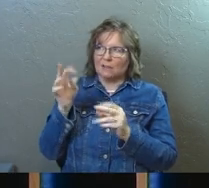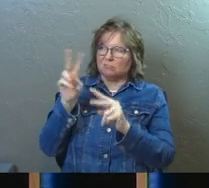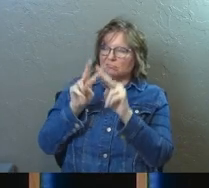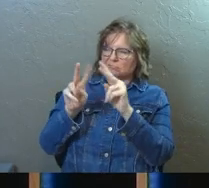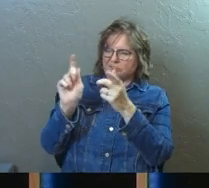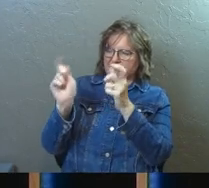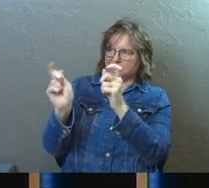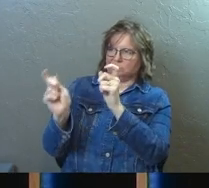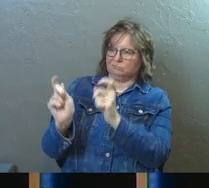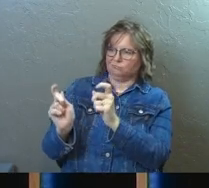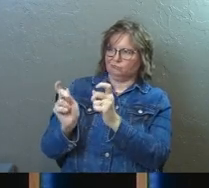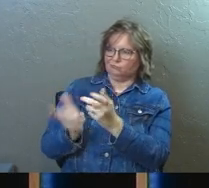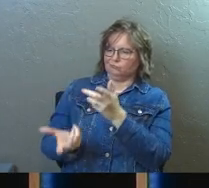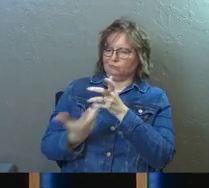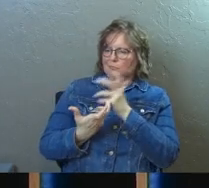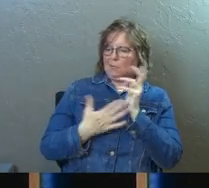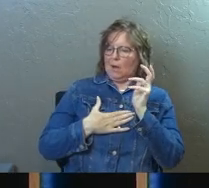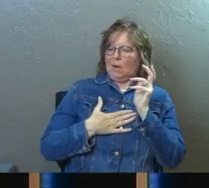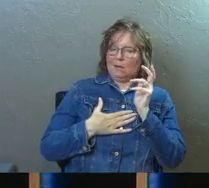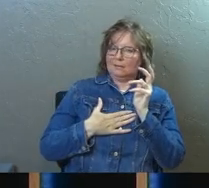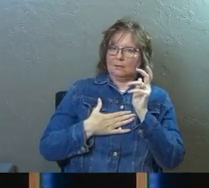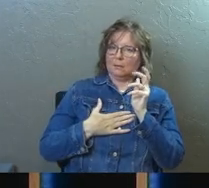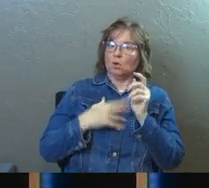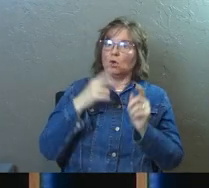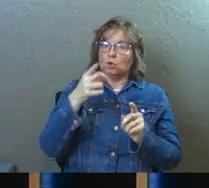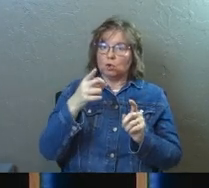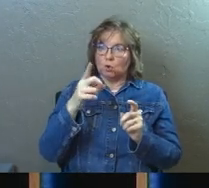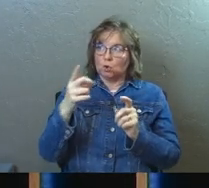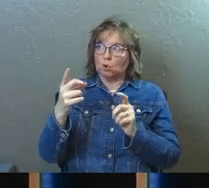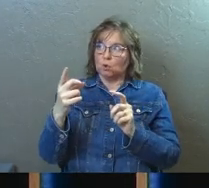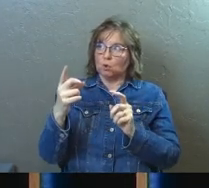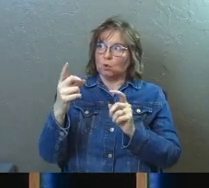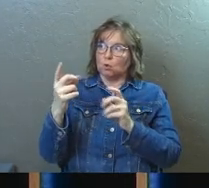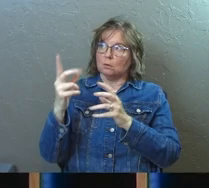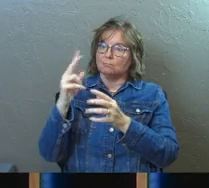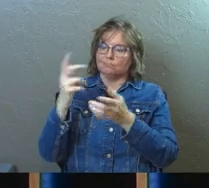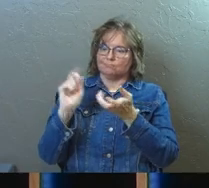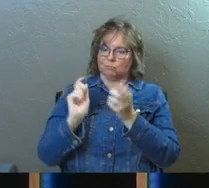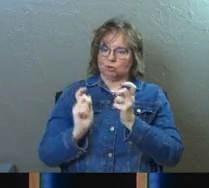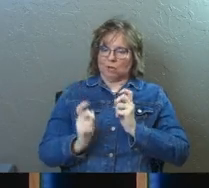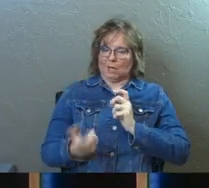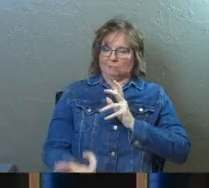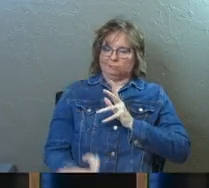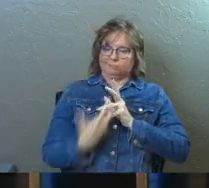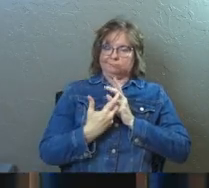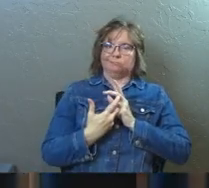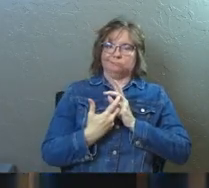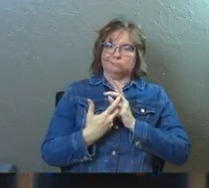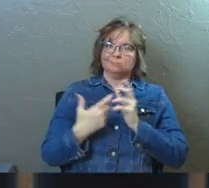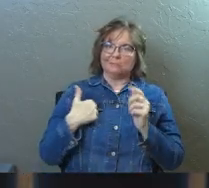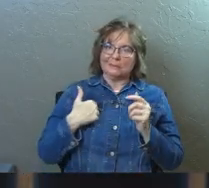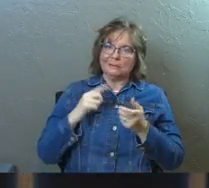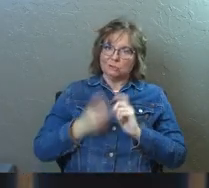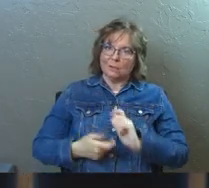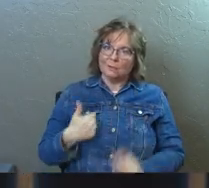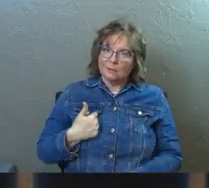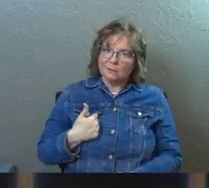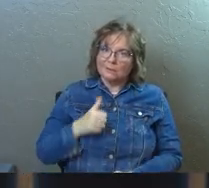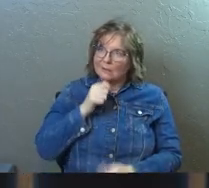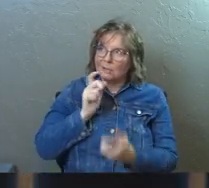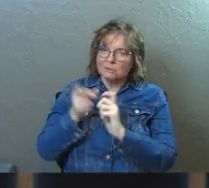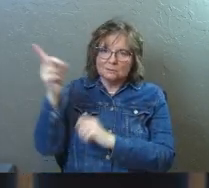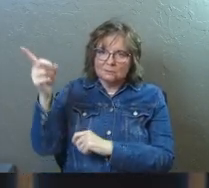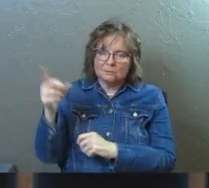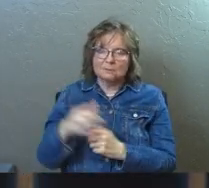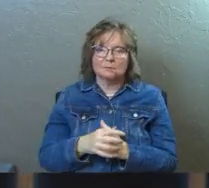your preferences. You're the one who gets shaped by him is the way that that works. Otherwise, it's